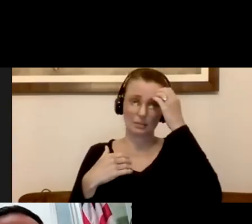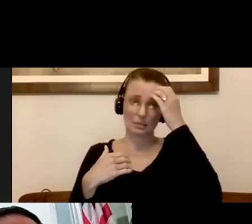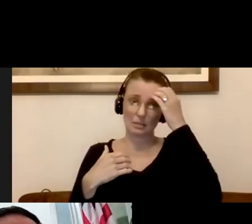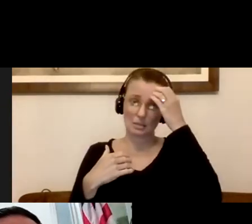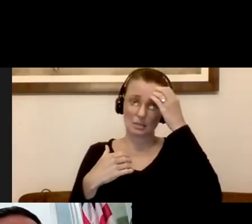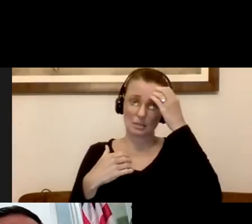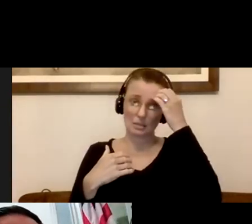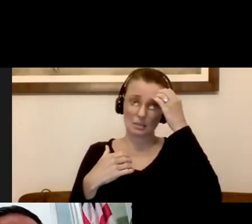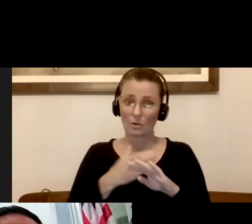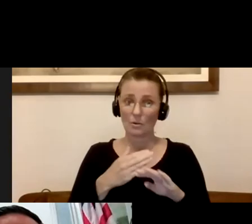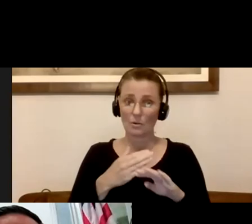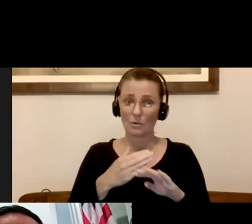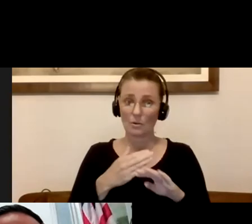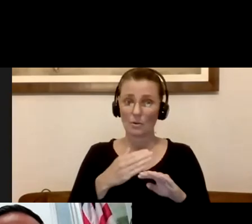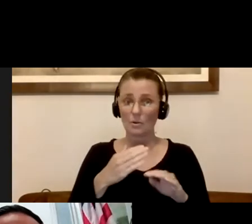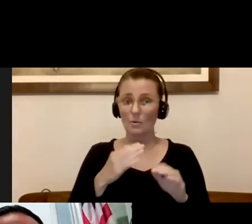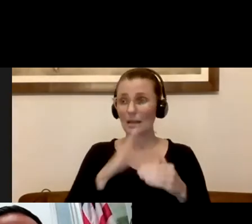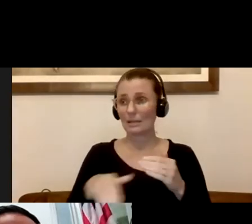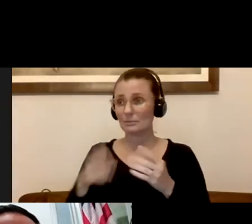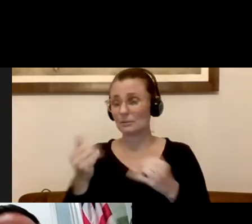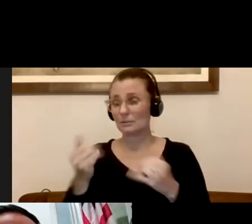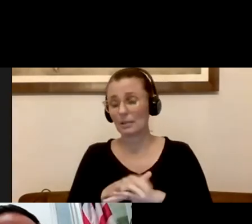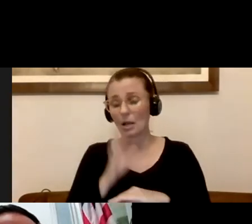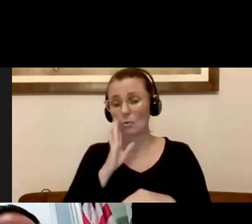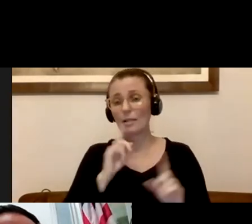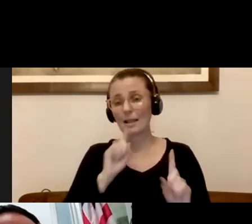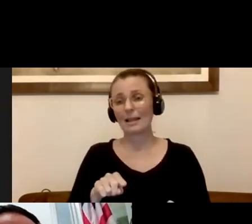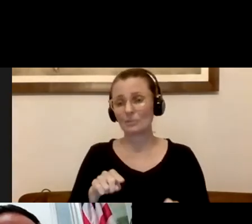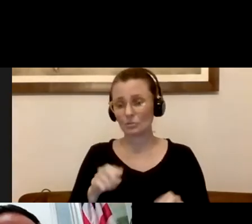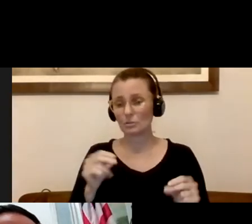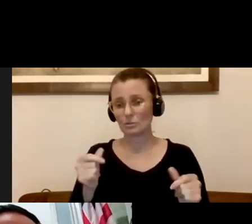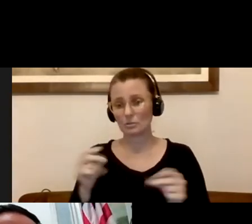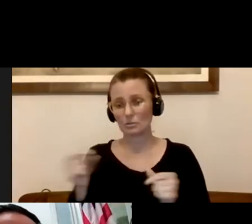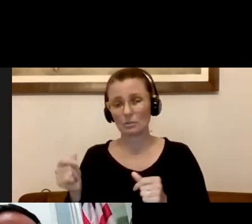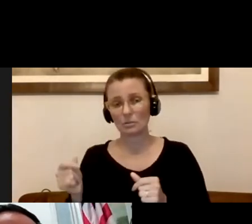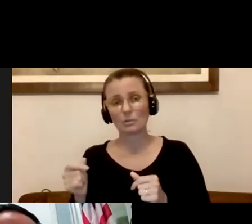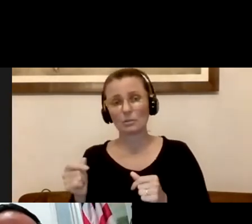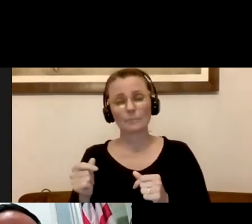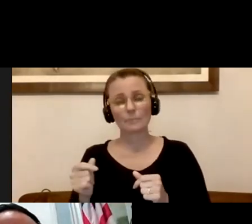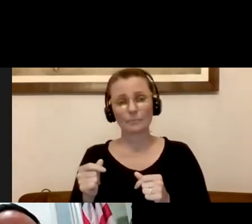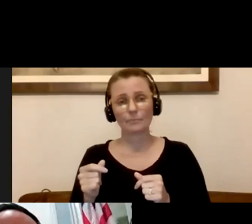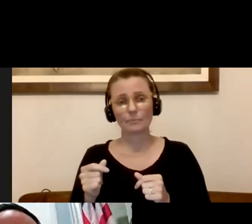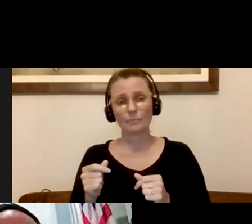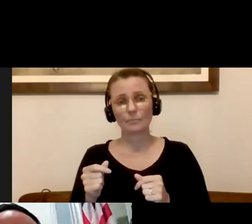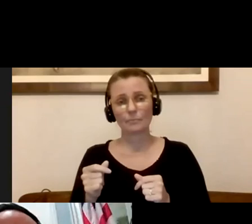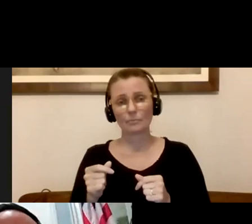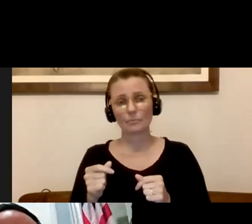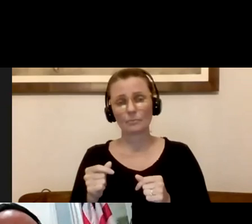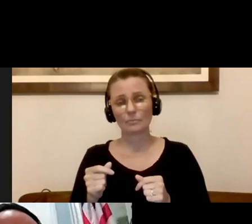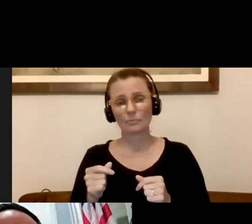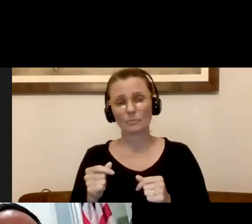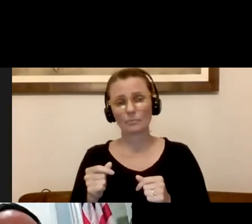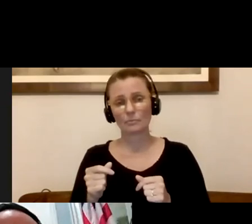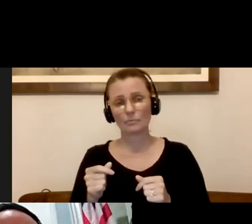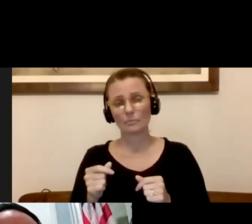I'm going to answer them in a rapid way, if I can, uh, when I, from Joshua leave again, uh, working in a small business, 15 to 20 people, does not